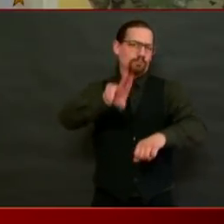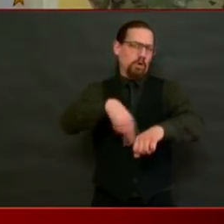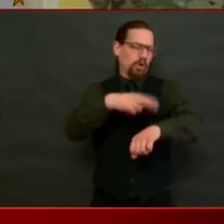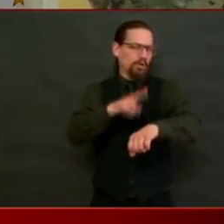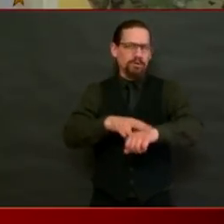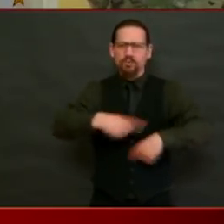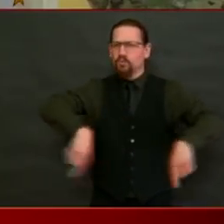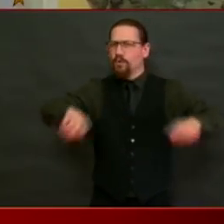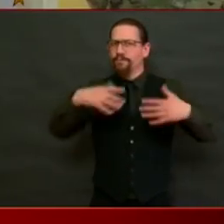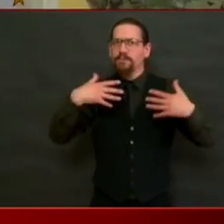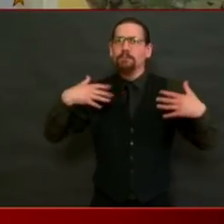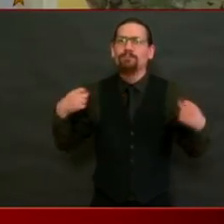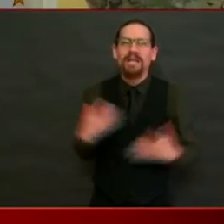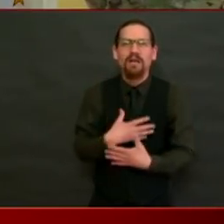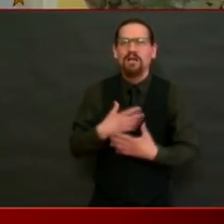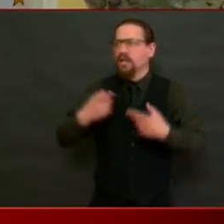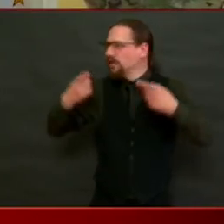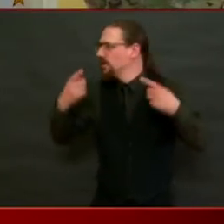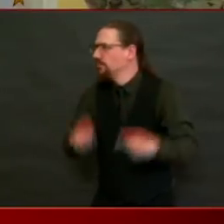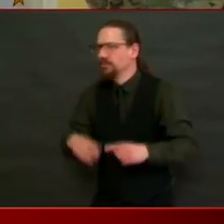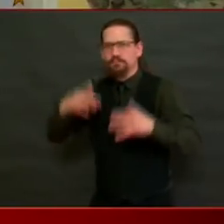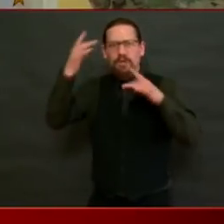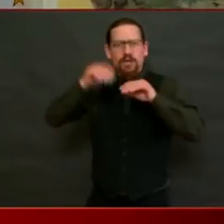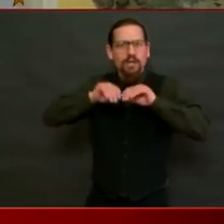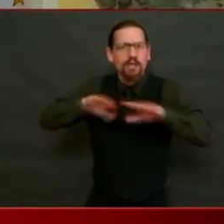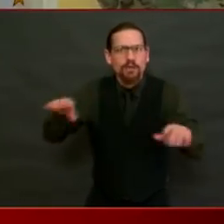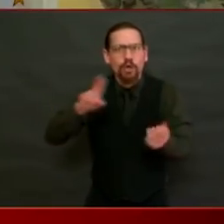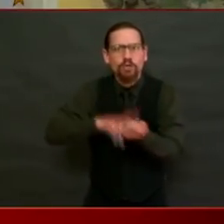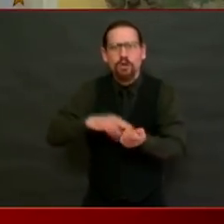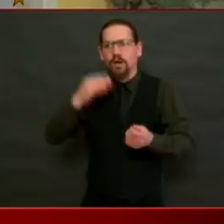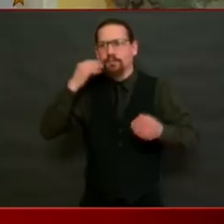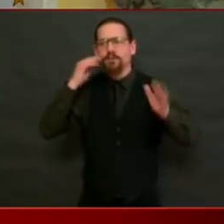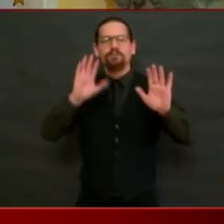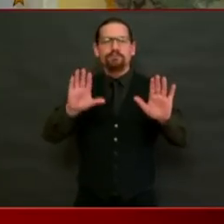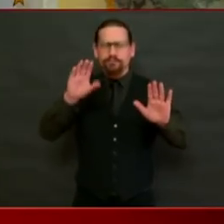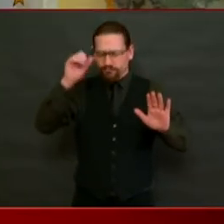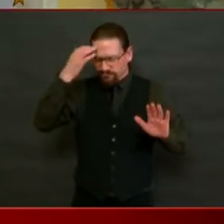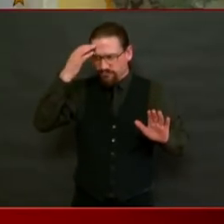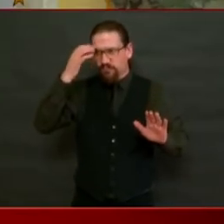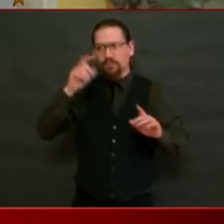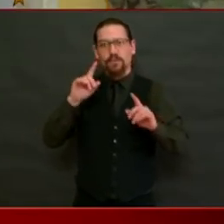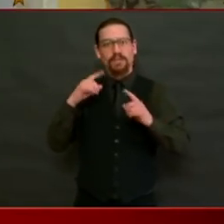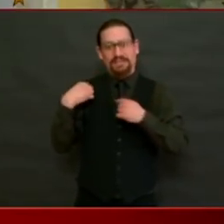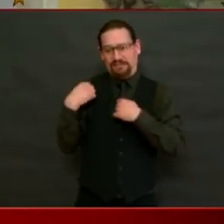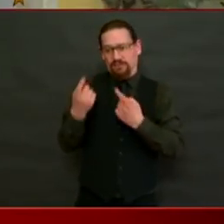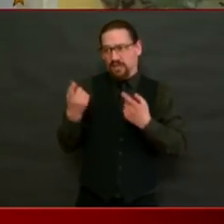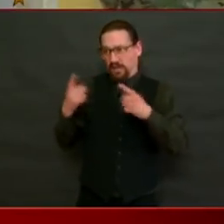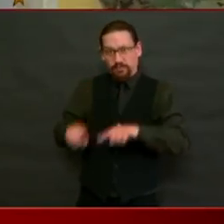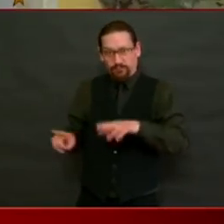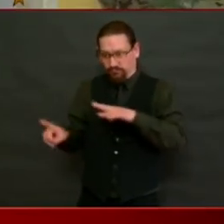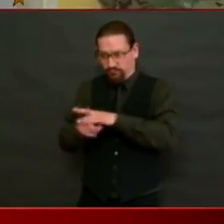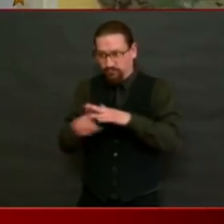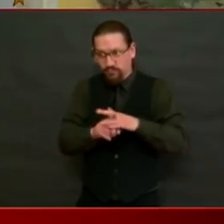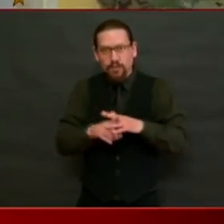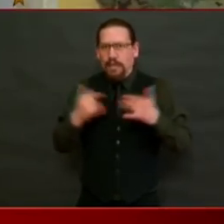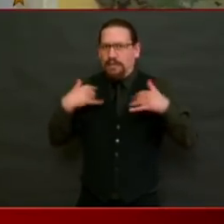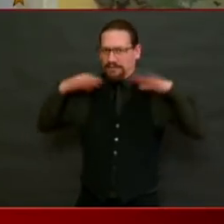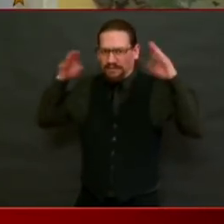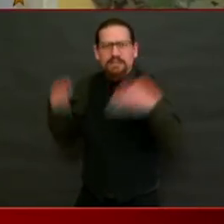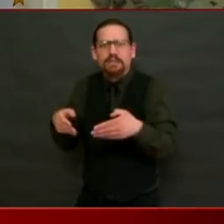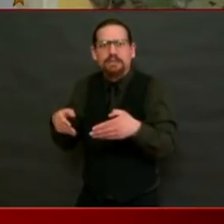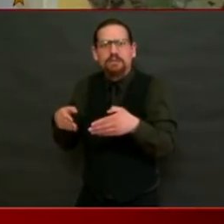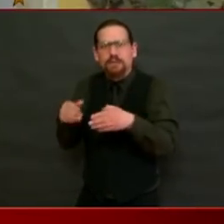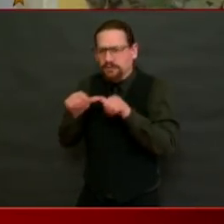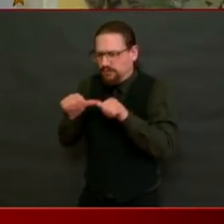this type of congregate setting increases the risk of transmission because people are in such close